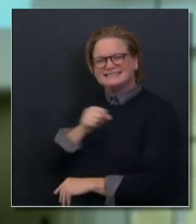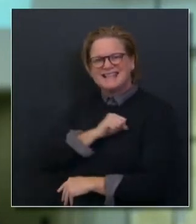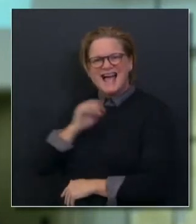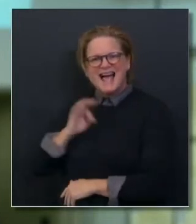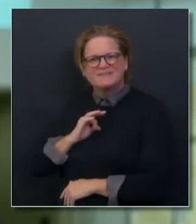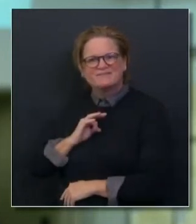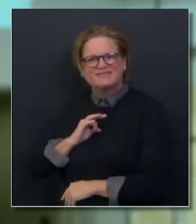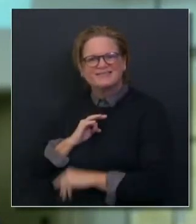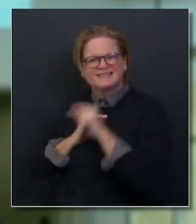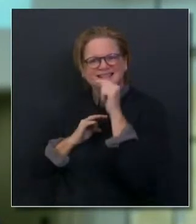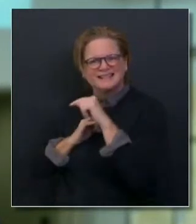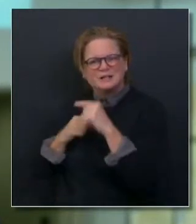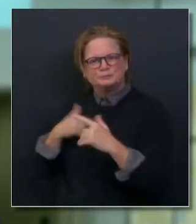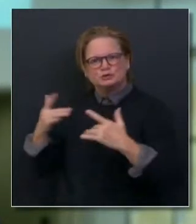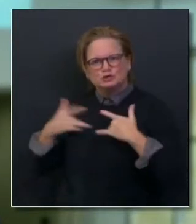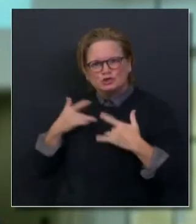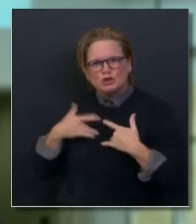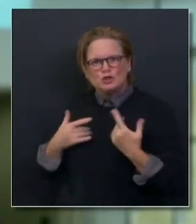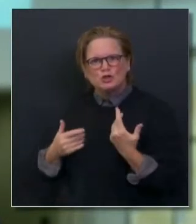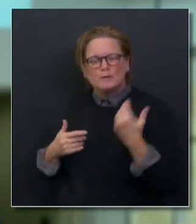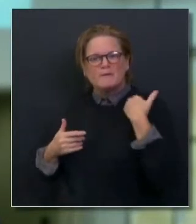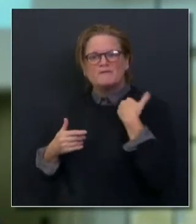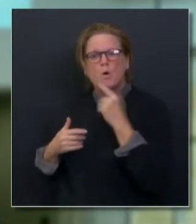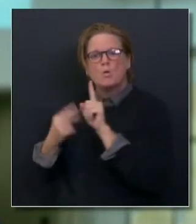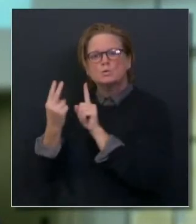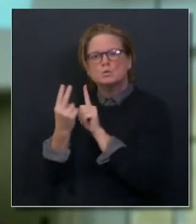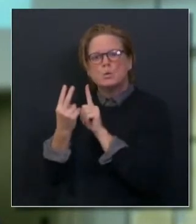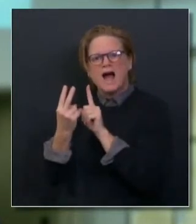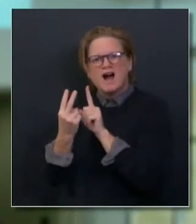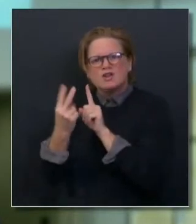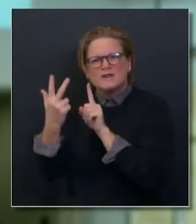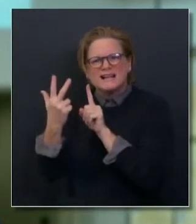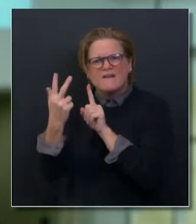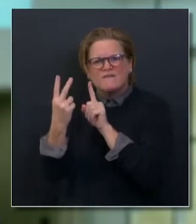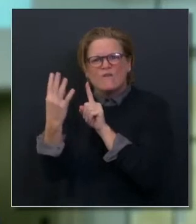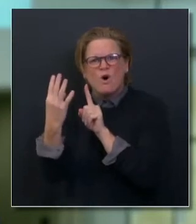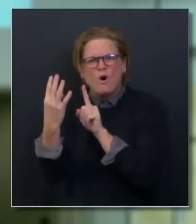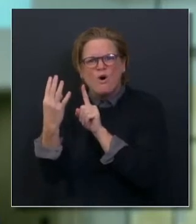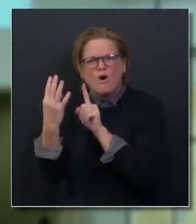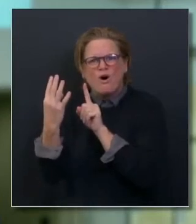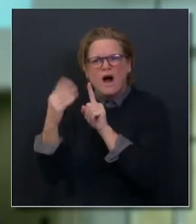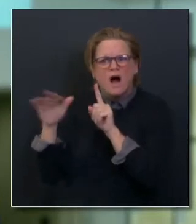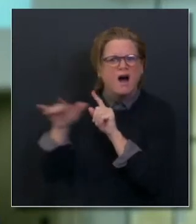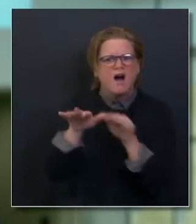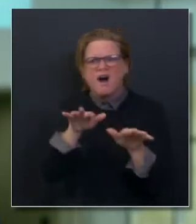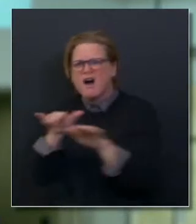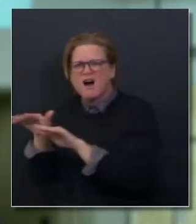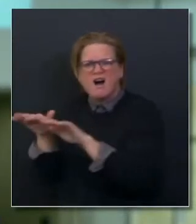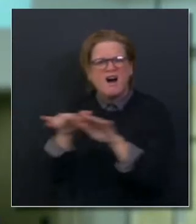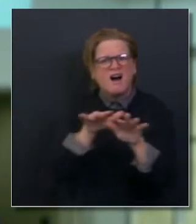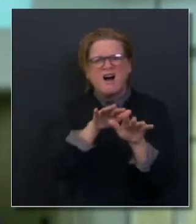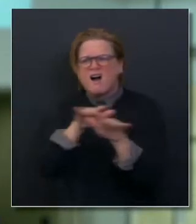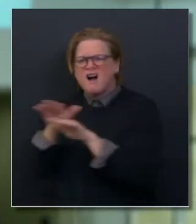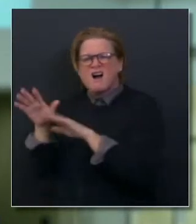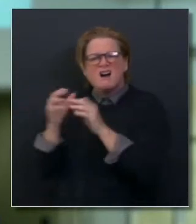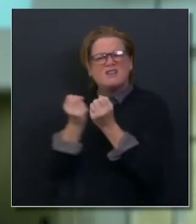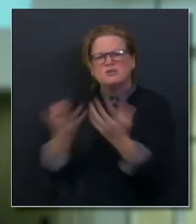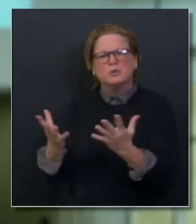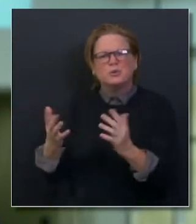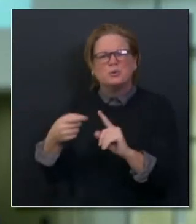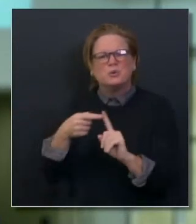number of requests, both federally and within the state, to bring on people who maybe just retired or just